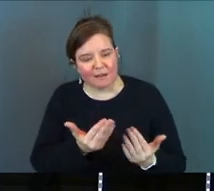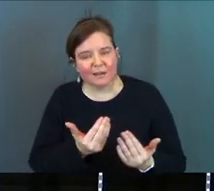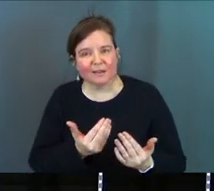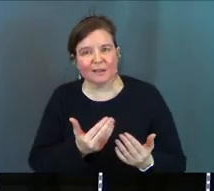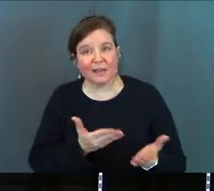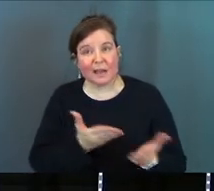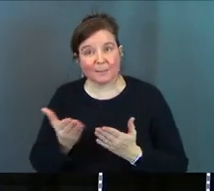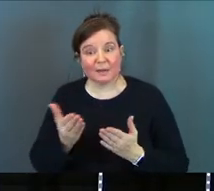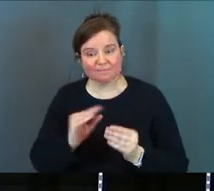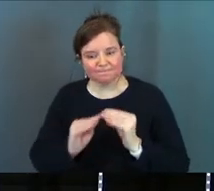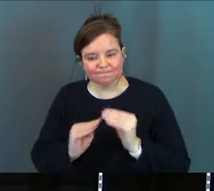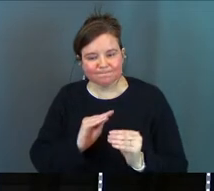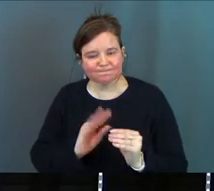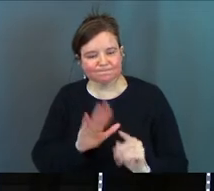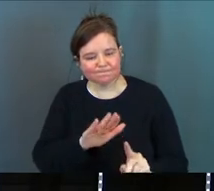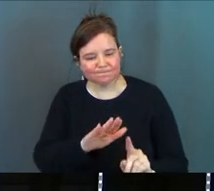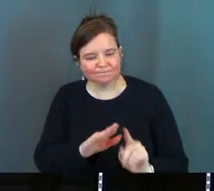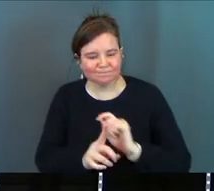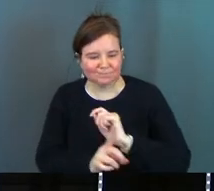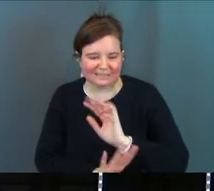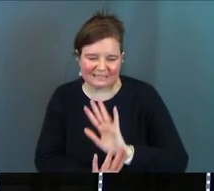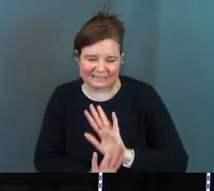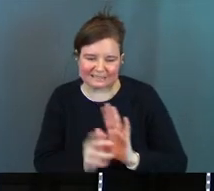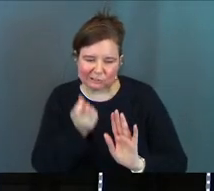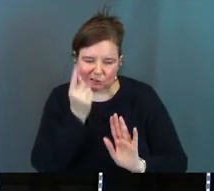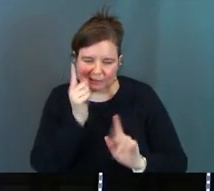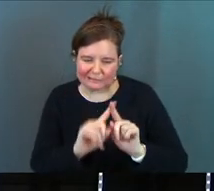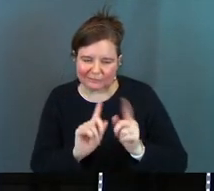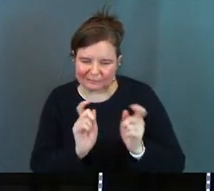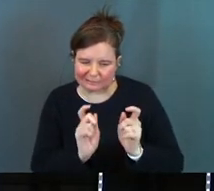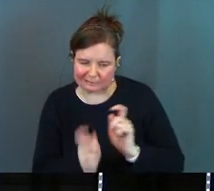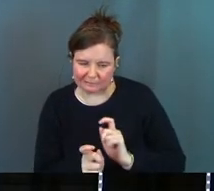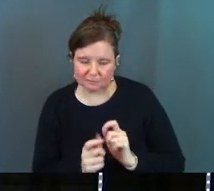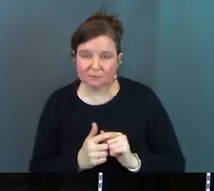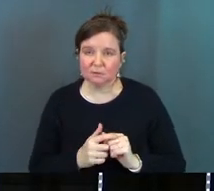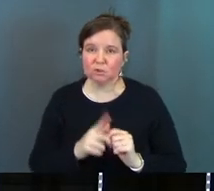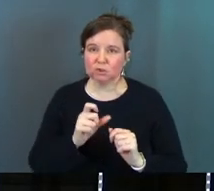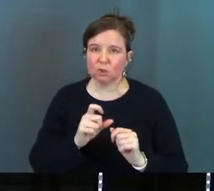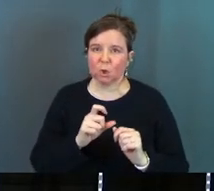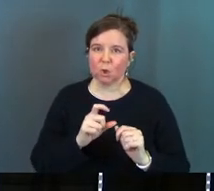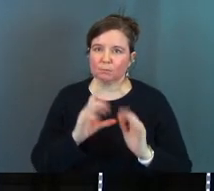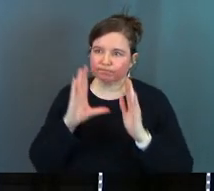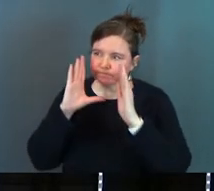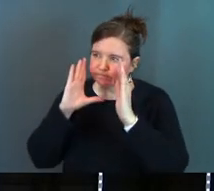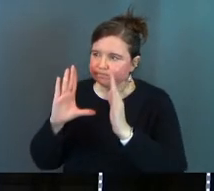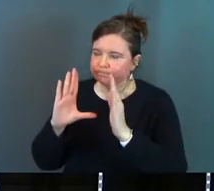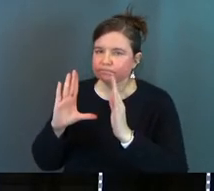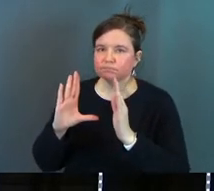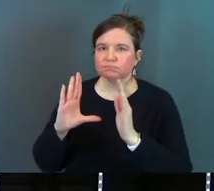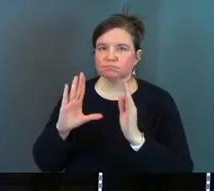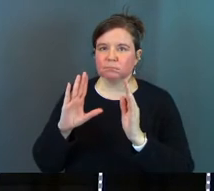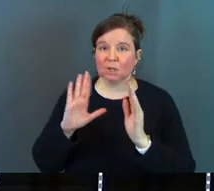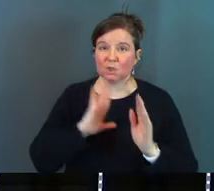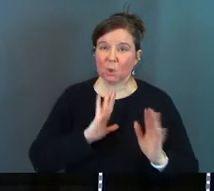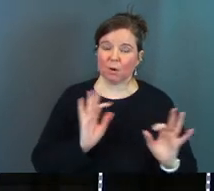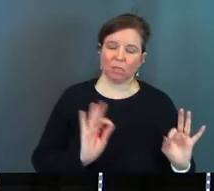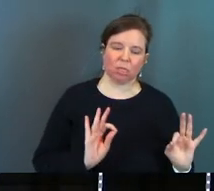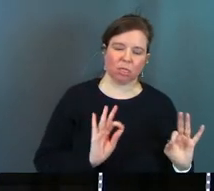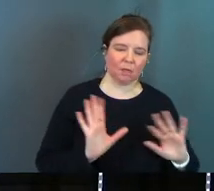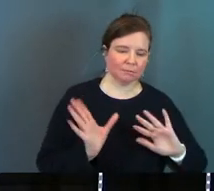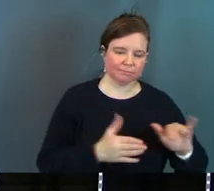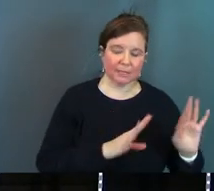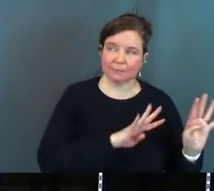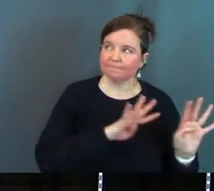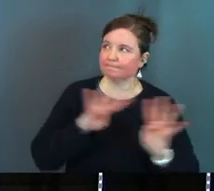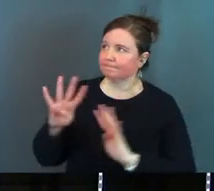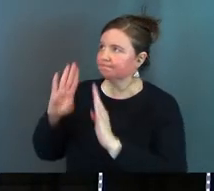I'm going to bring correction so be diligent he says and turn from your indifference be diligent there some